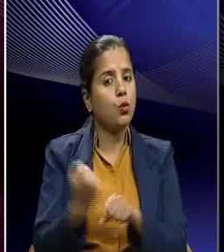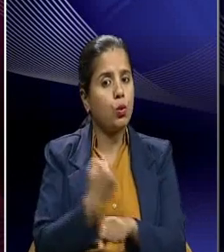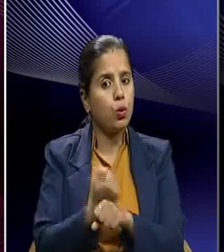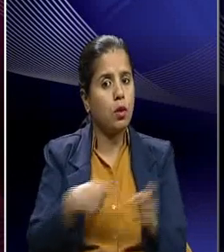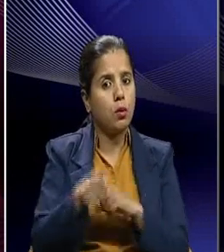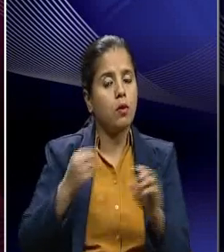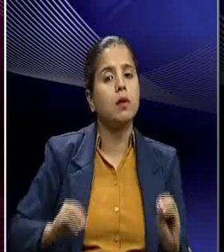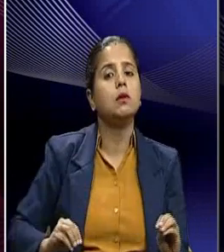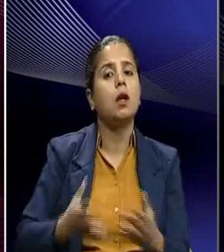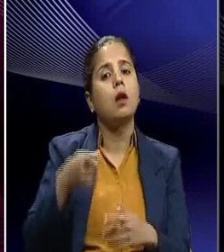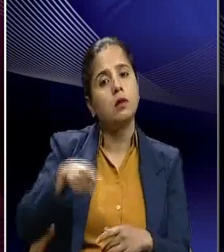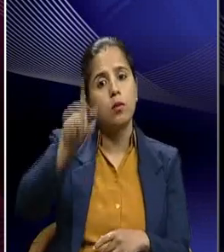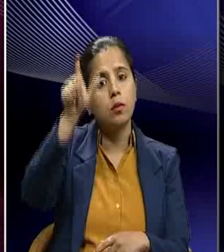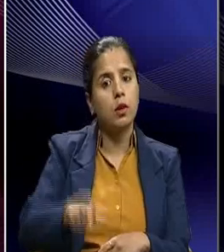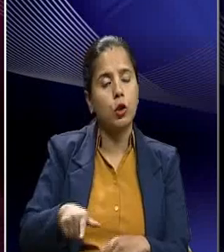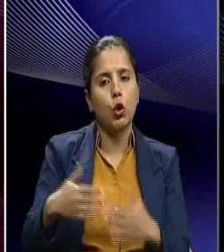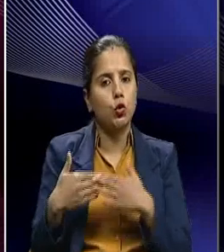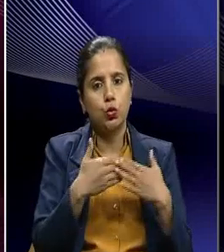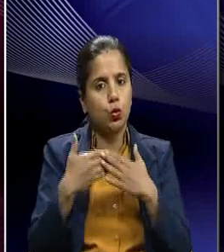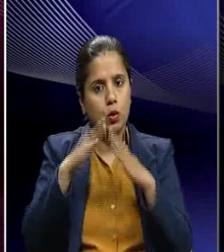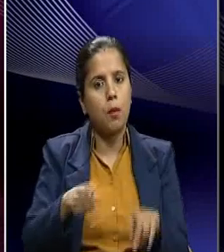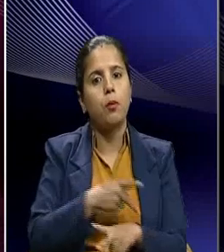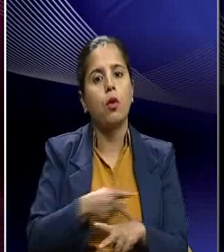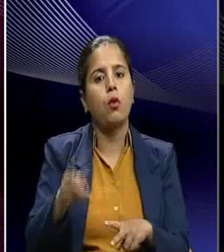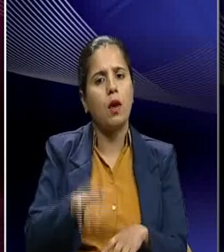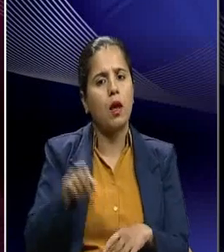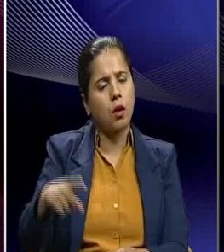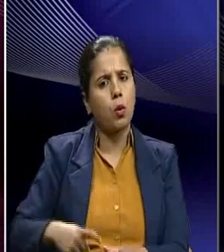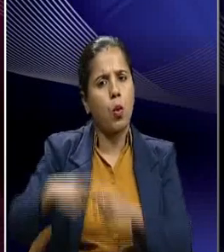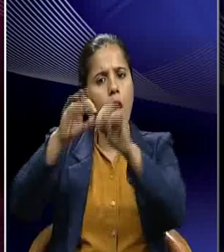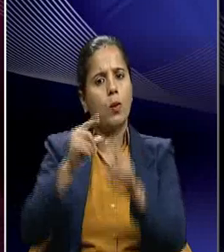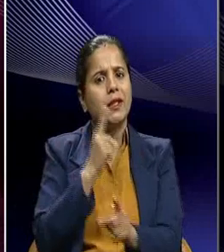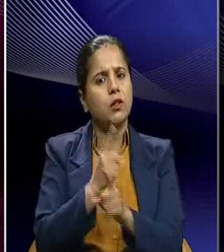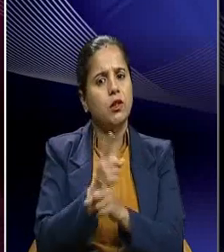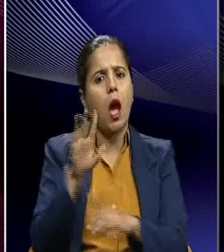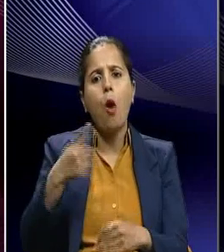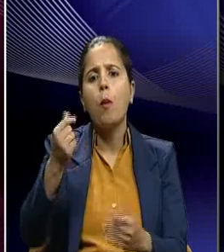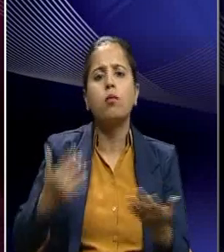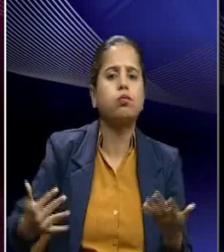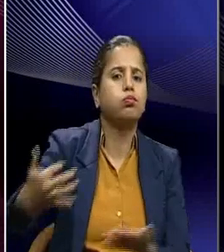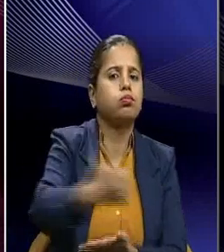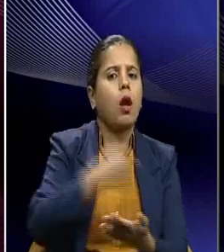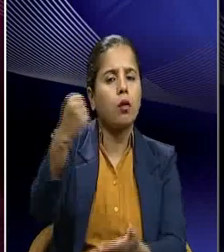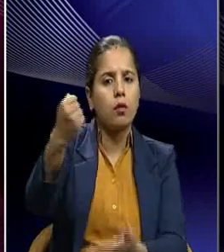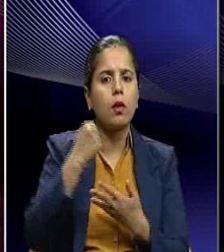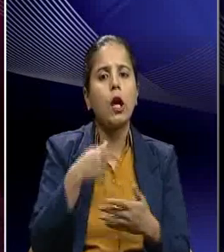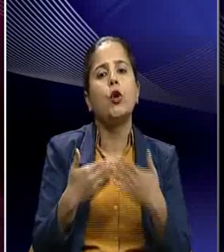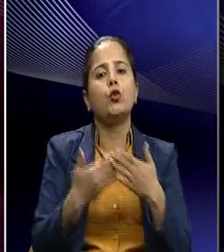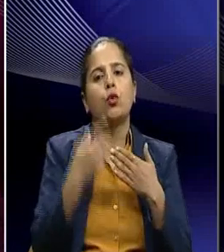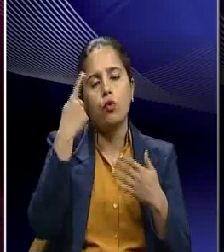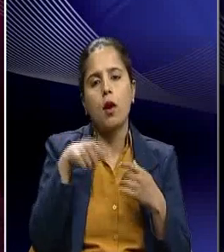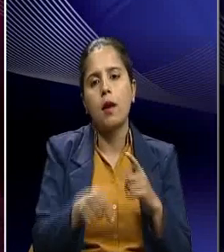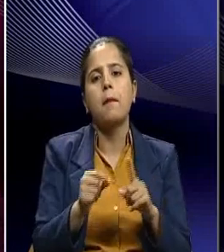initiated by him, the schools they had professionally qualified teachers and how he raised funds for this school through the public